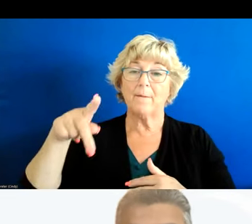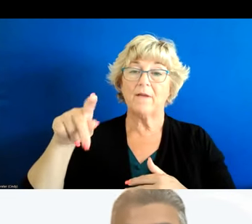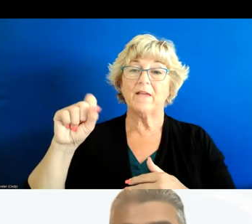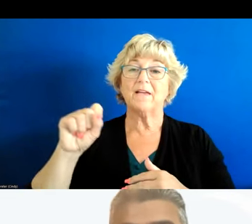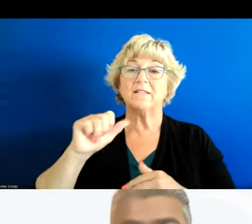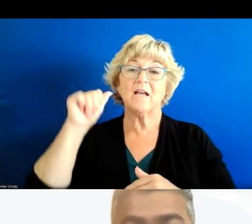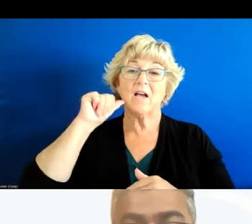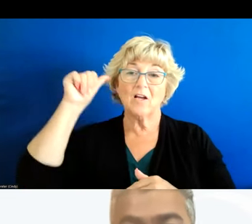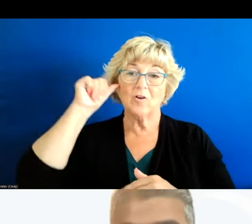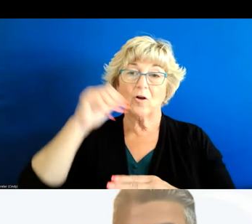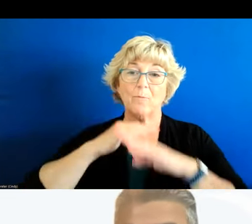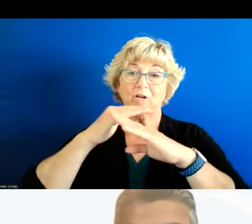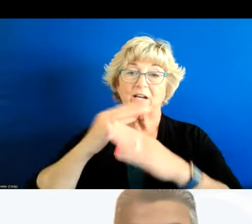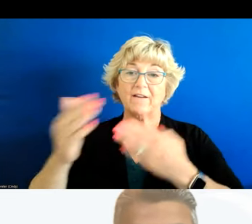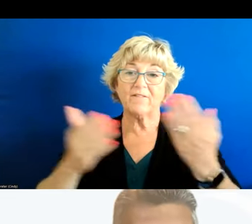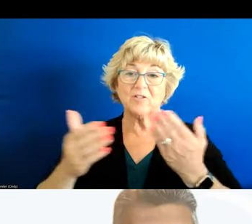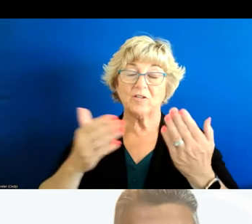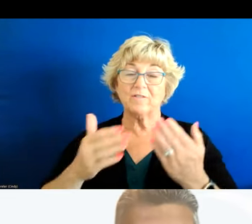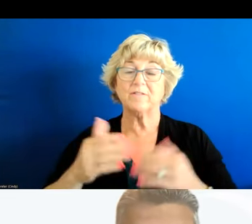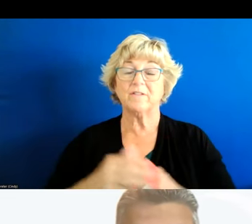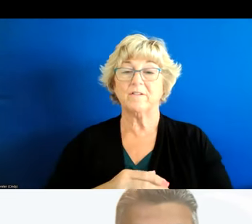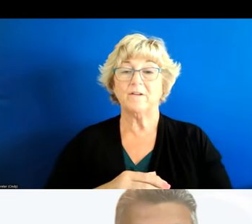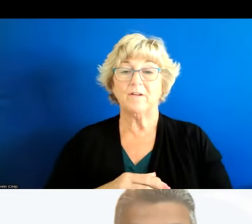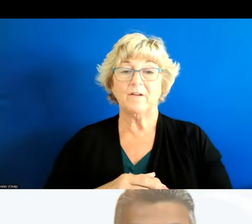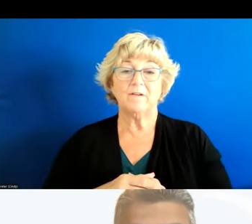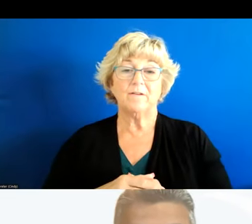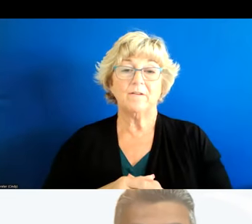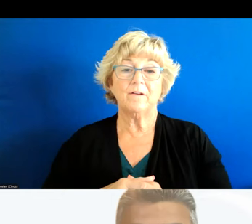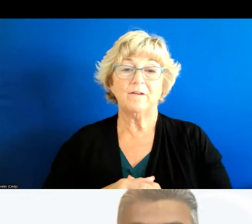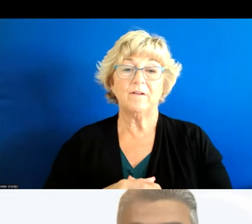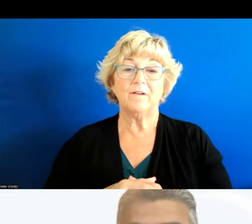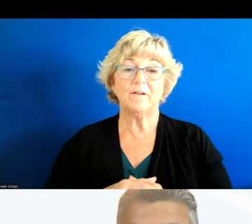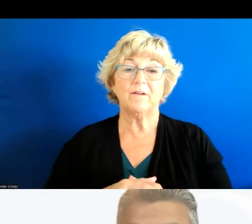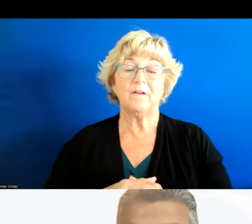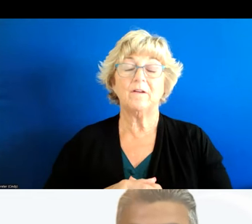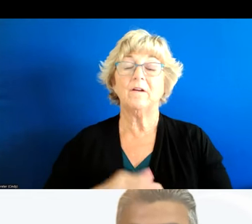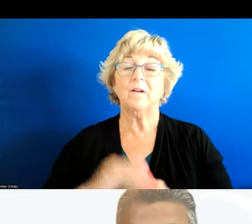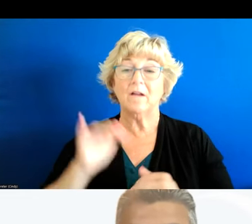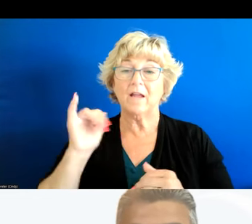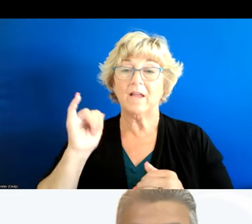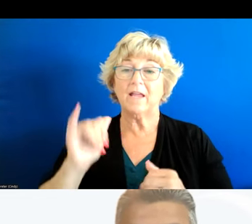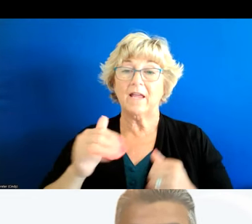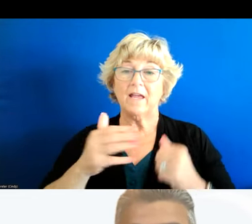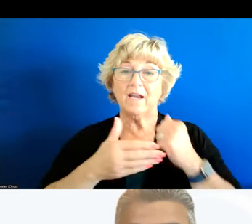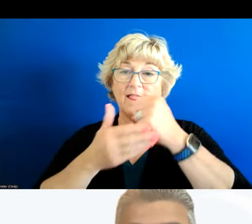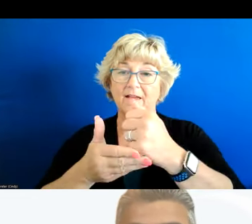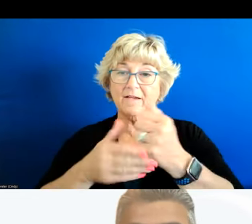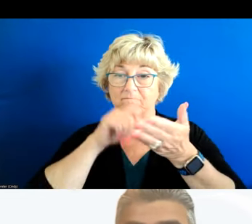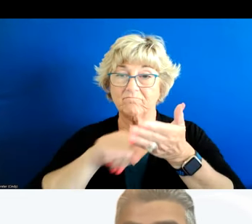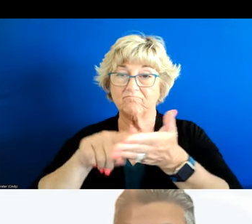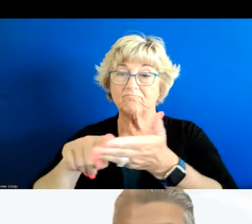within the california department of social services and that can help us track and trend